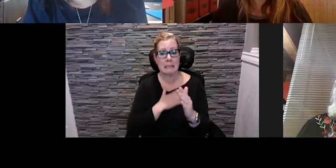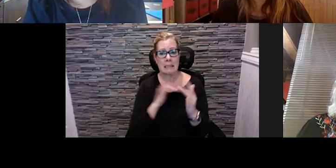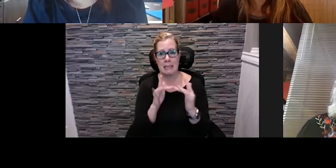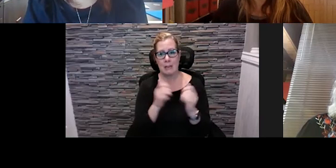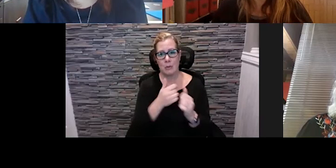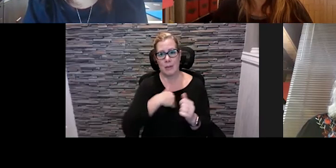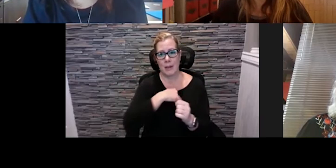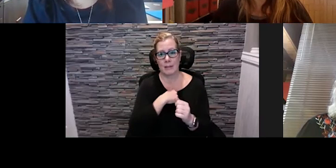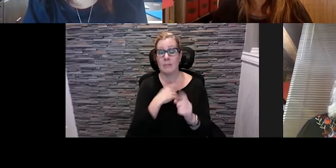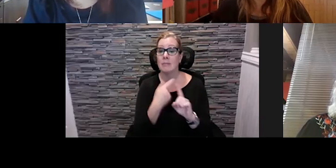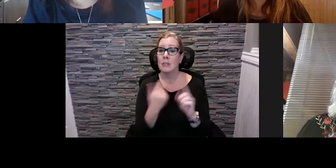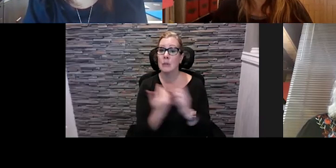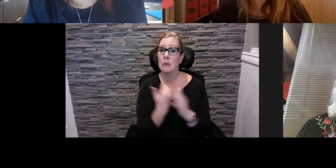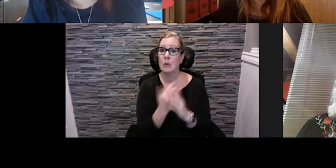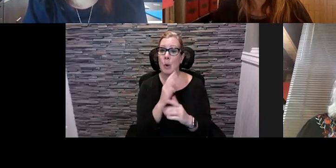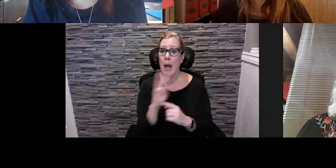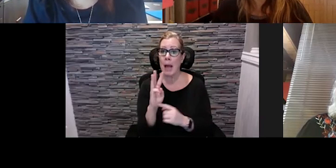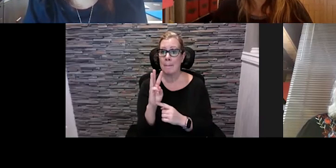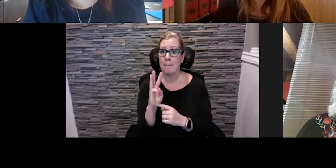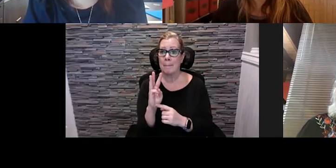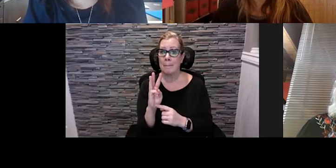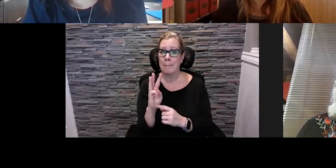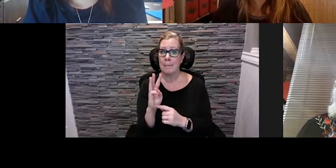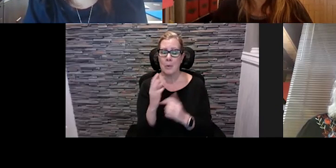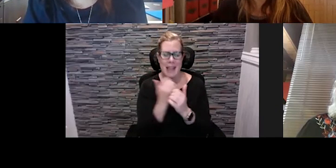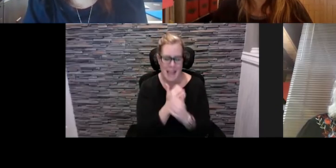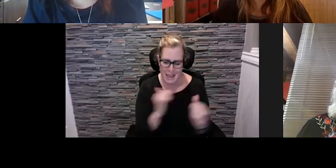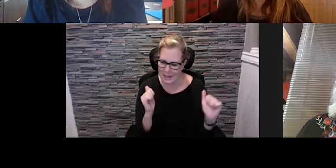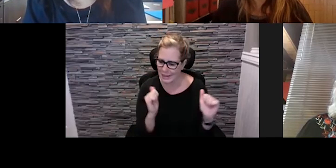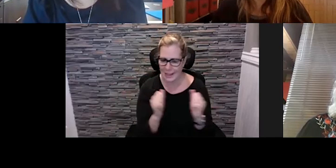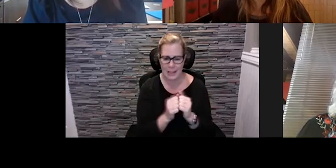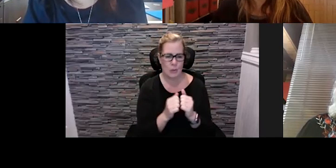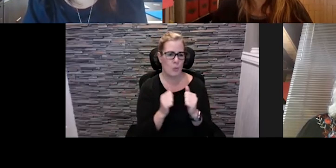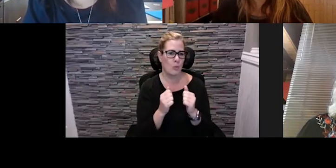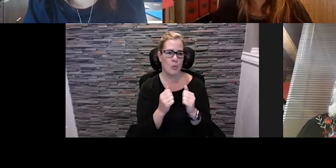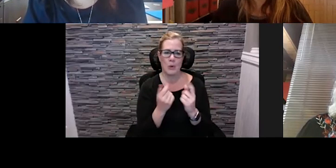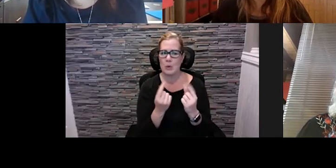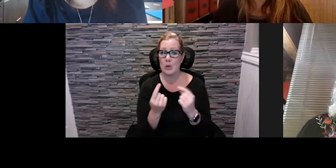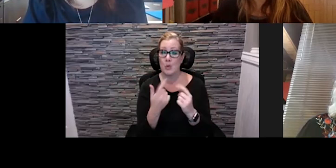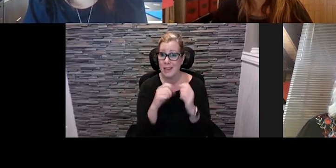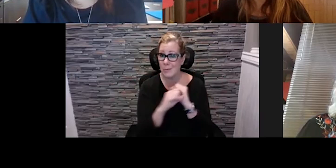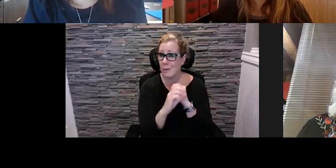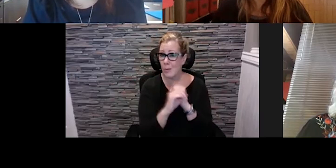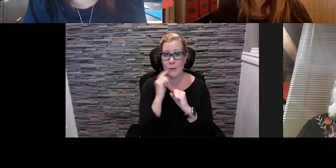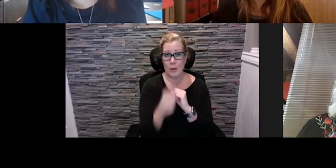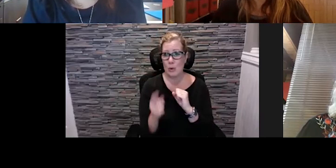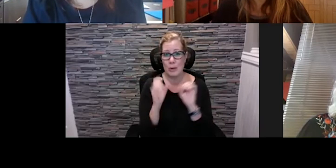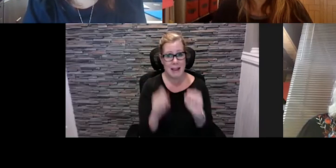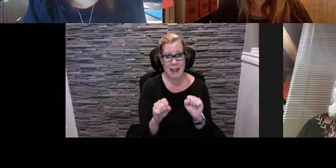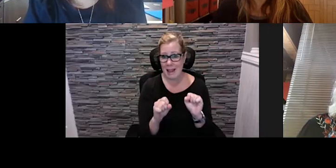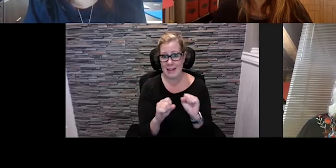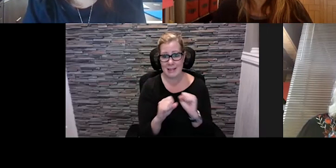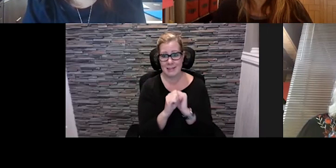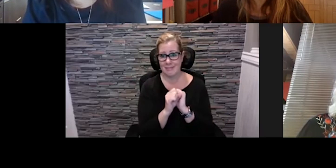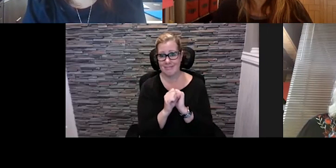website with an event page that needs populated so anything that you have going on at minimum we'd like to promote what's happening and promote to our audience